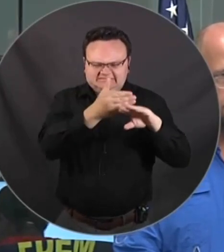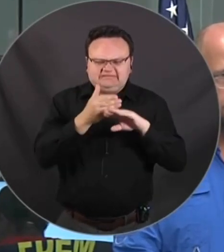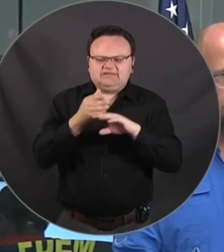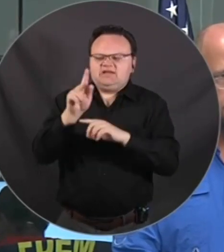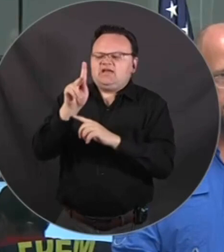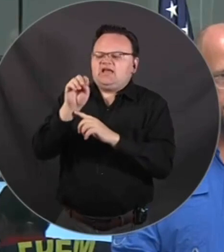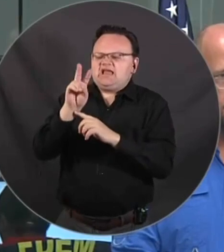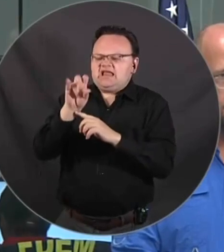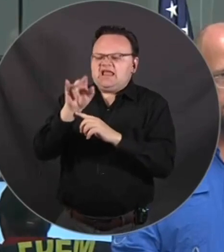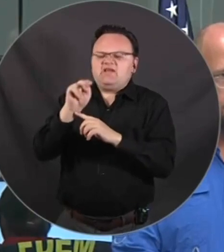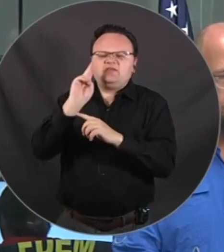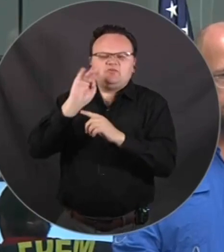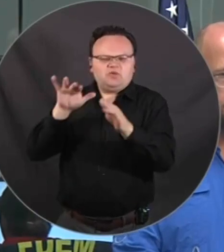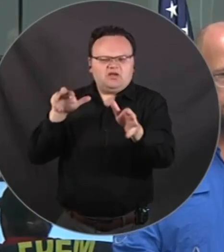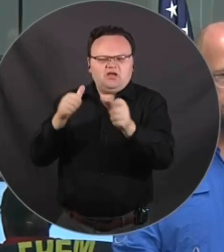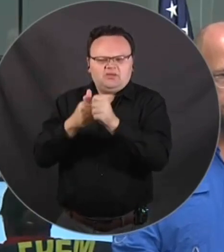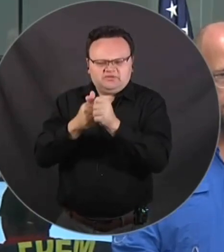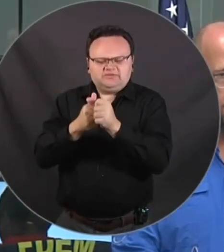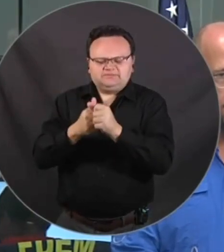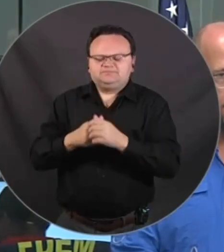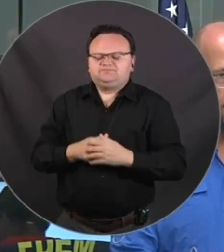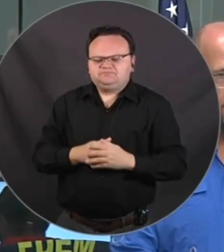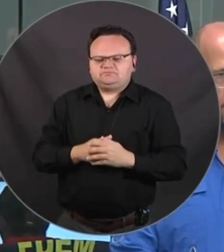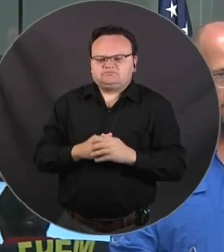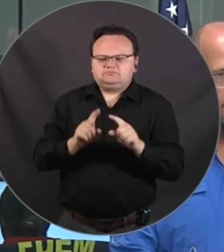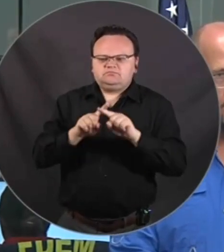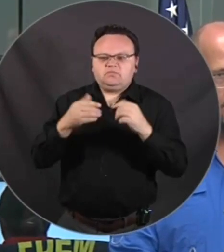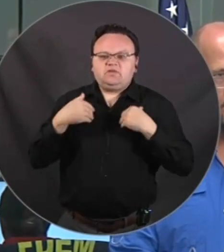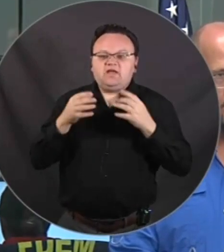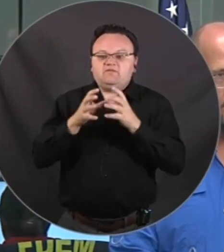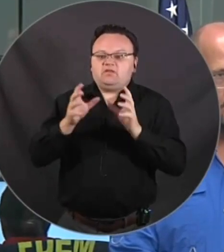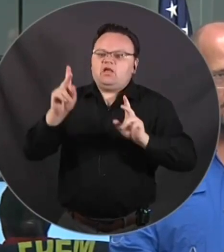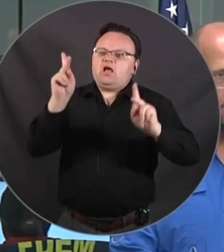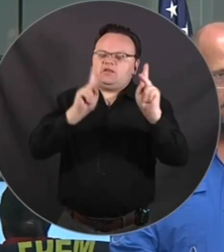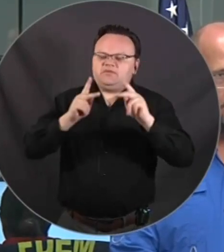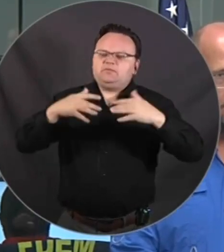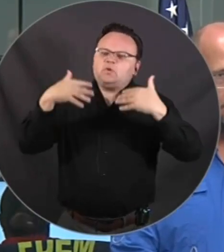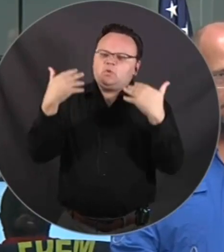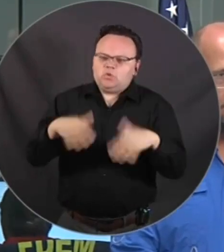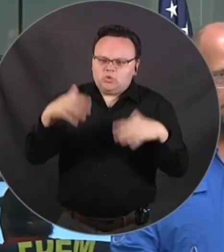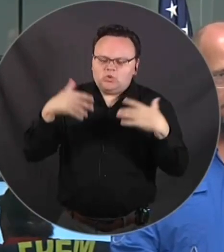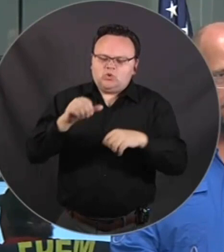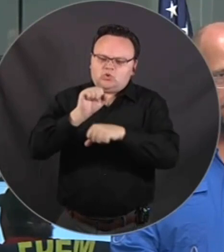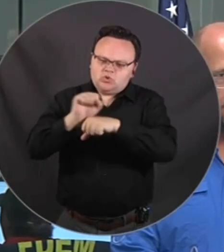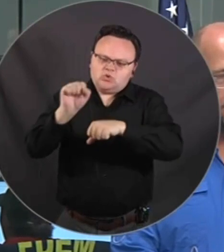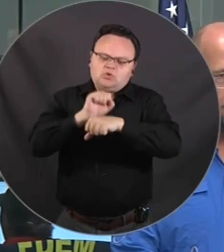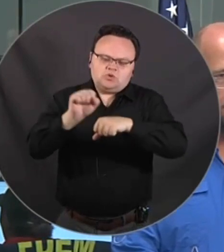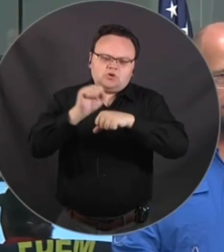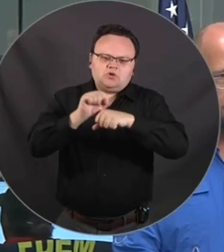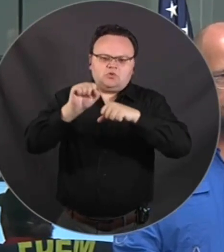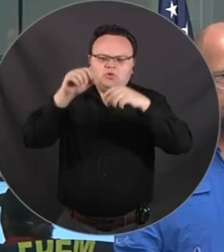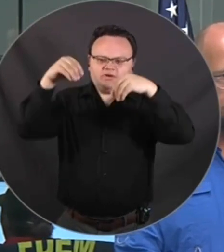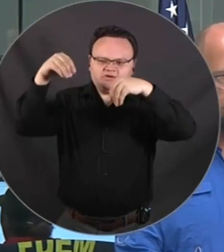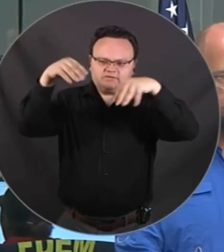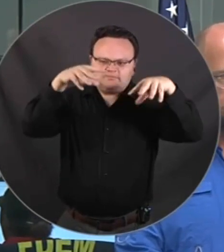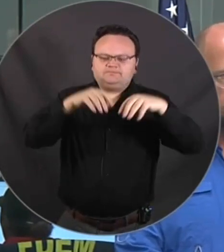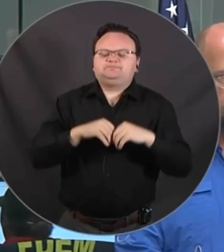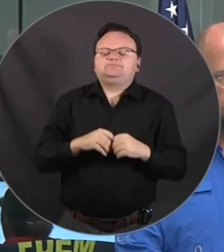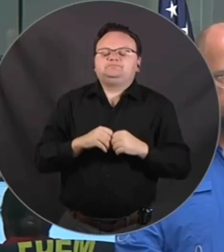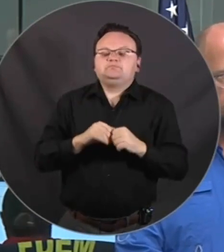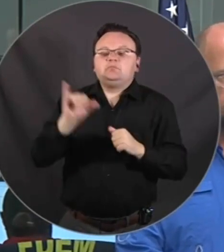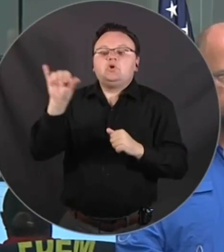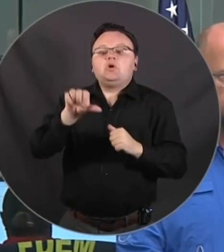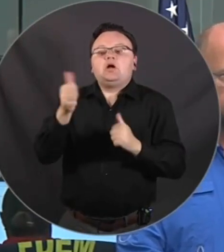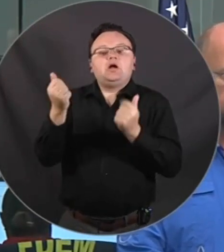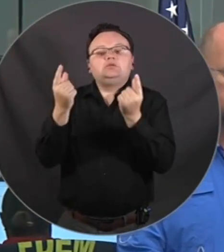that. But the reality is we've got a lot of people on the ground and this is a really, really big priority. Also, priority has been clearing